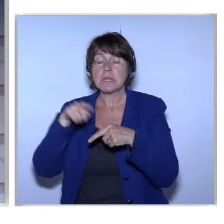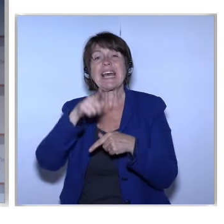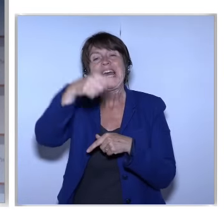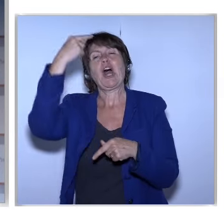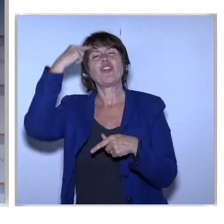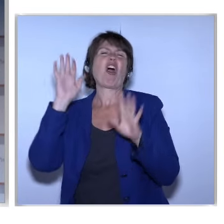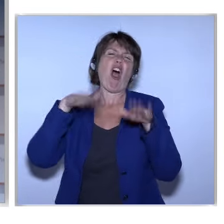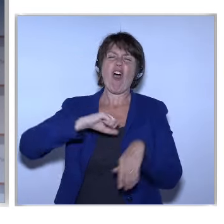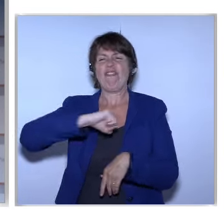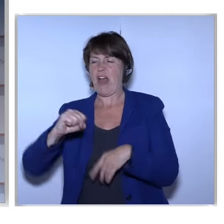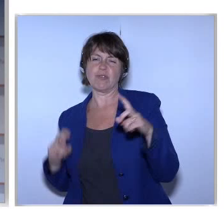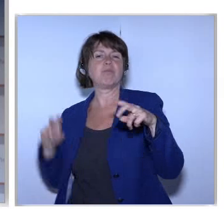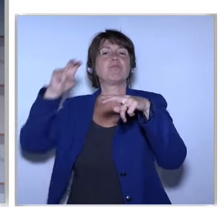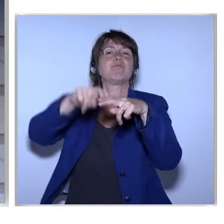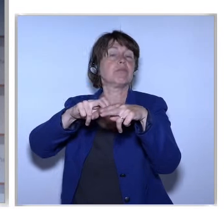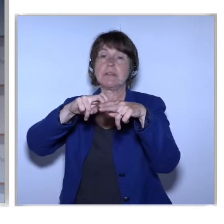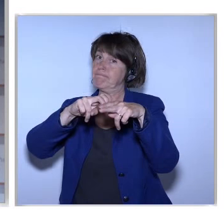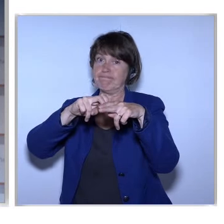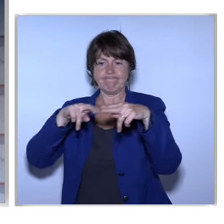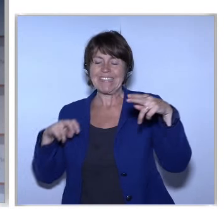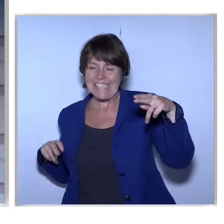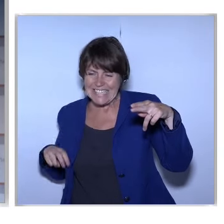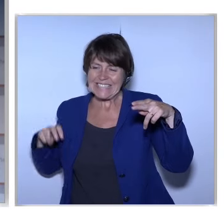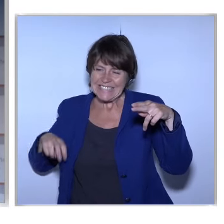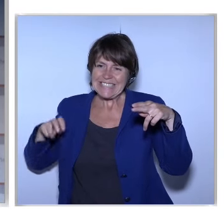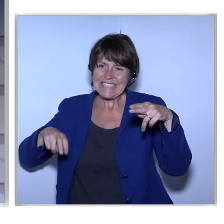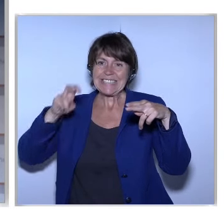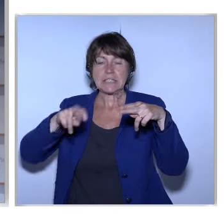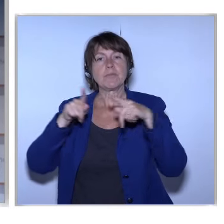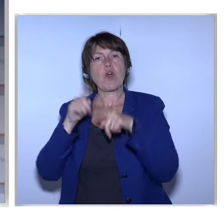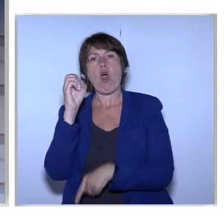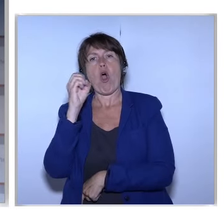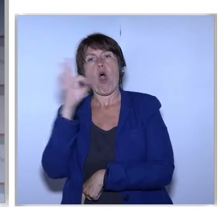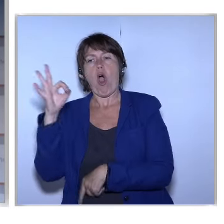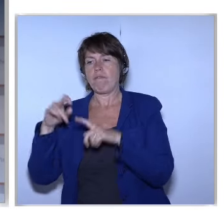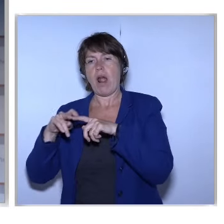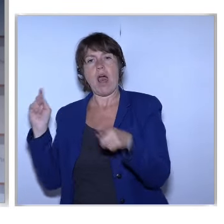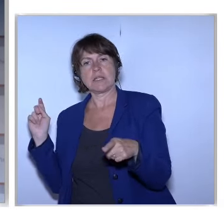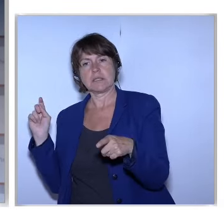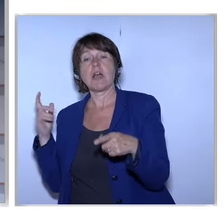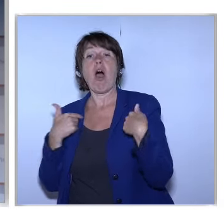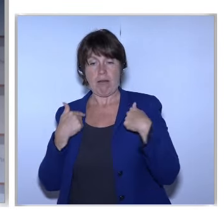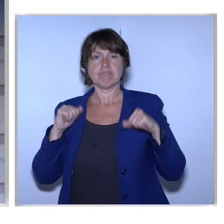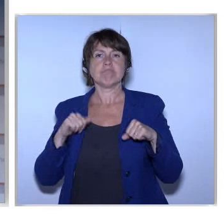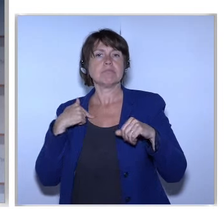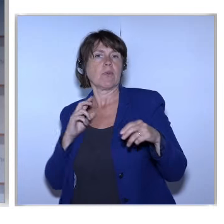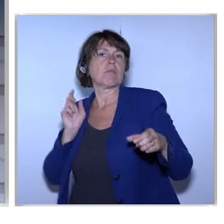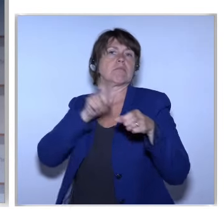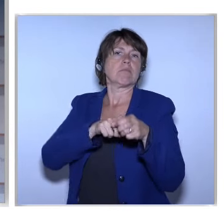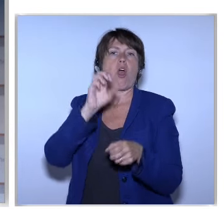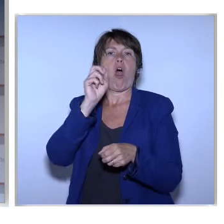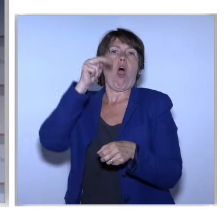Between The World Of Offline And The World Of Online Together You And Me Were In A Position